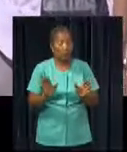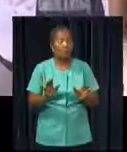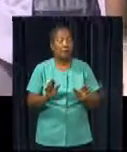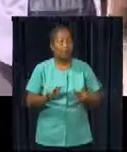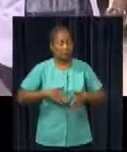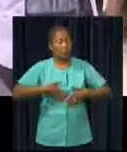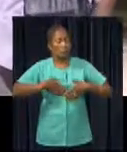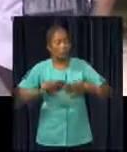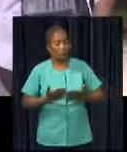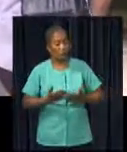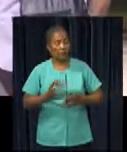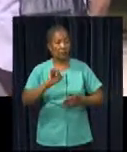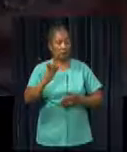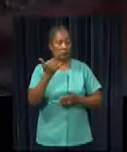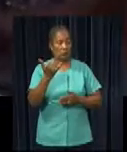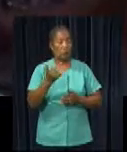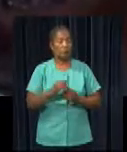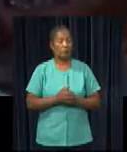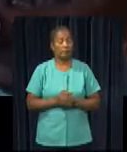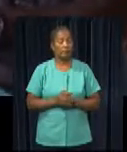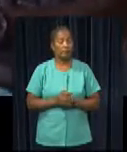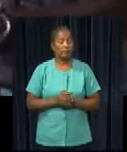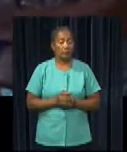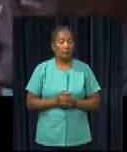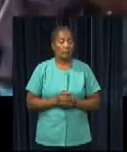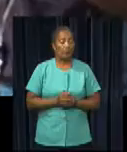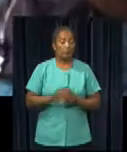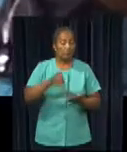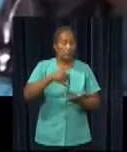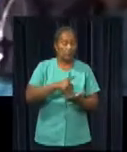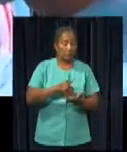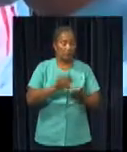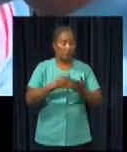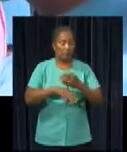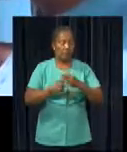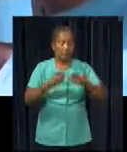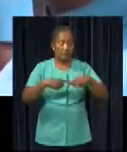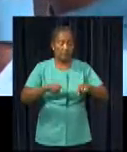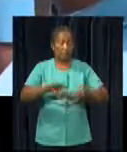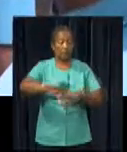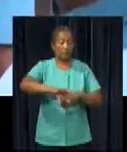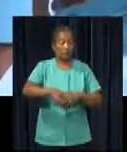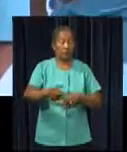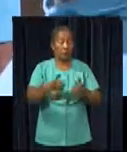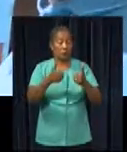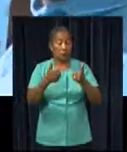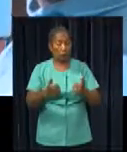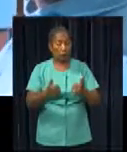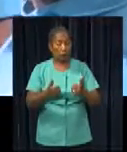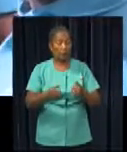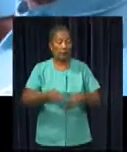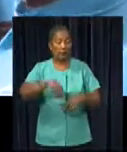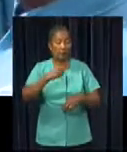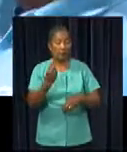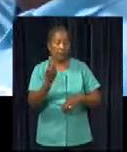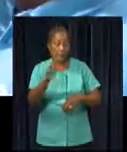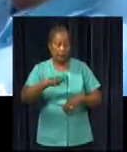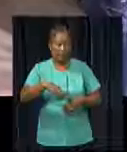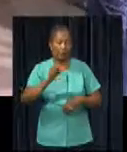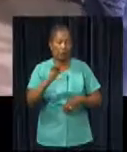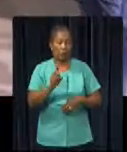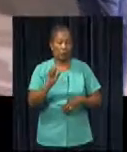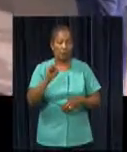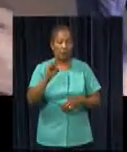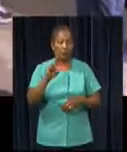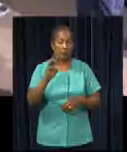renewal movement is, to Helling, a clear signal there is a need for renewal. The election in the various districts had run